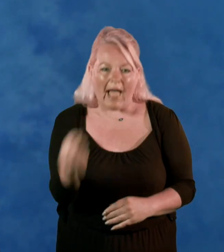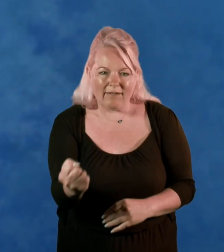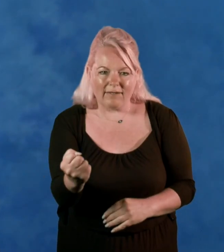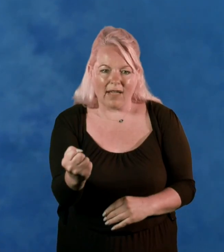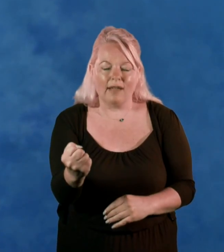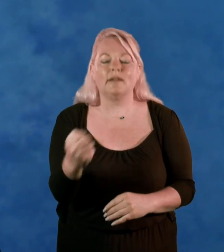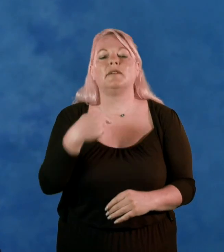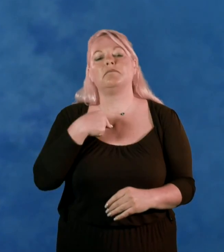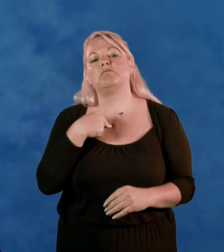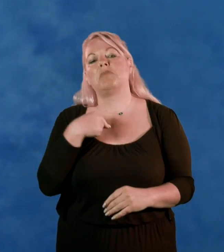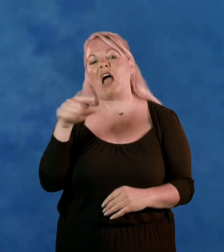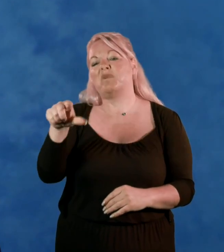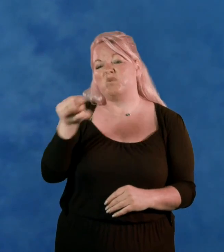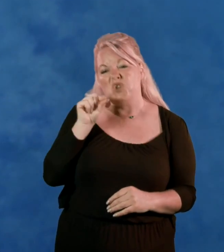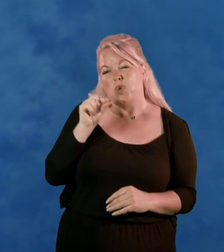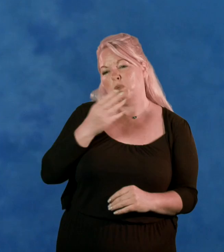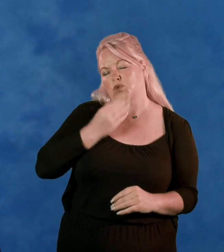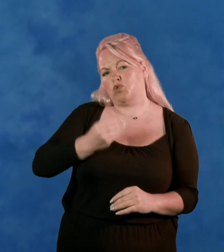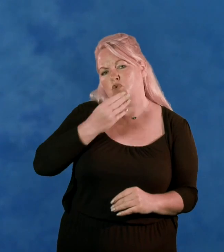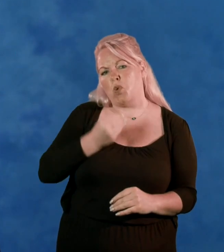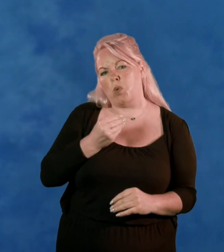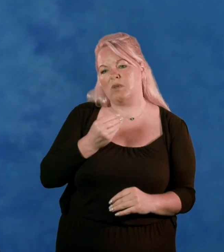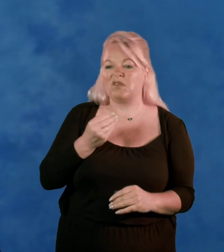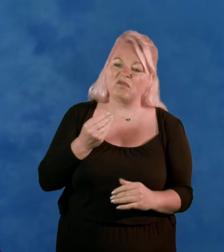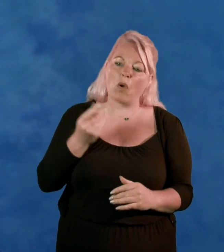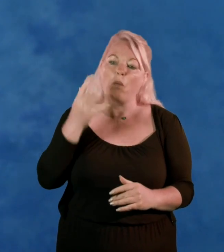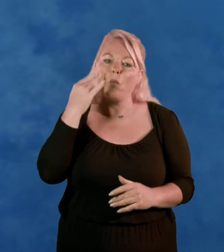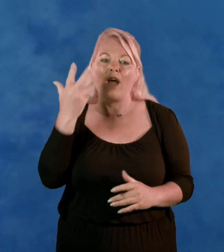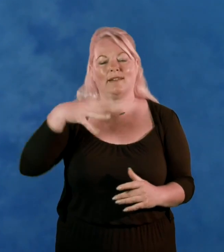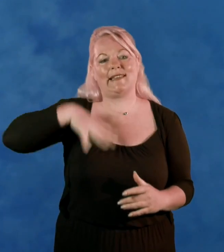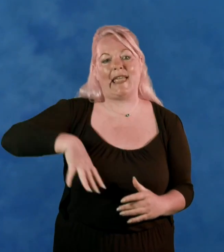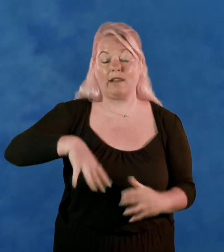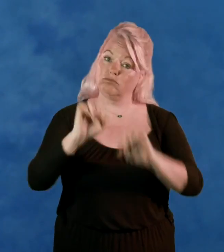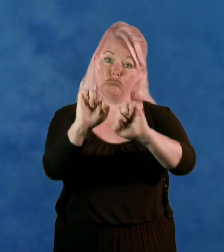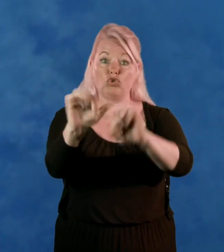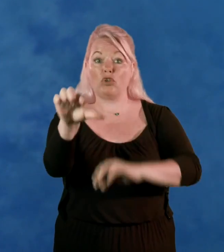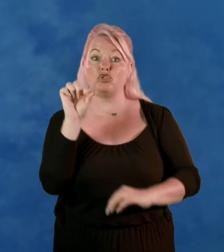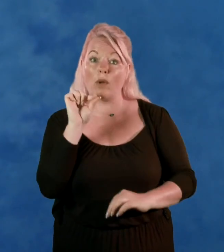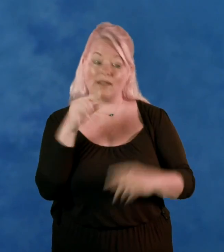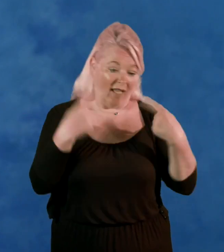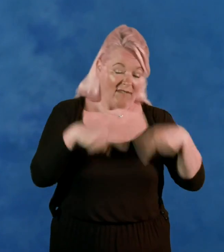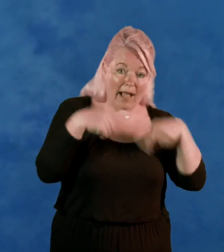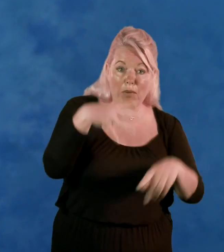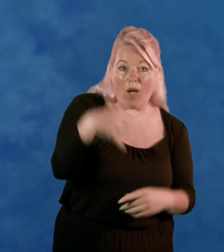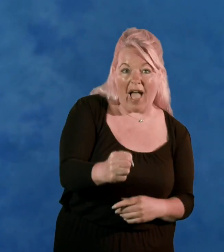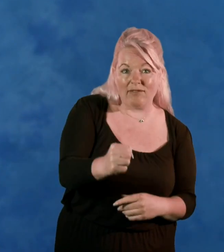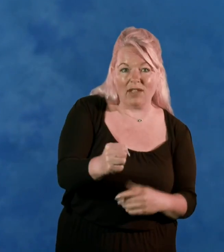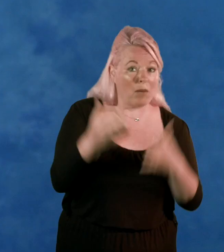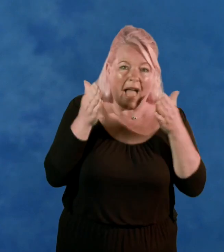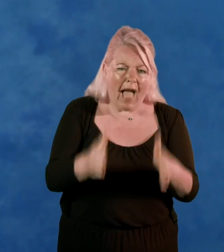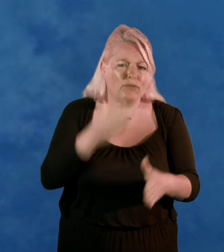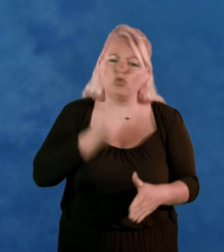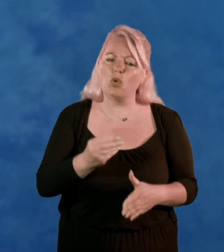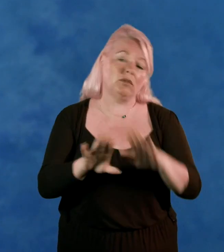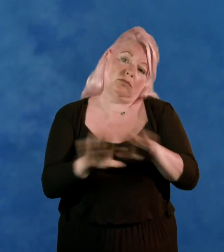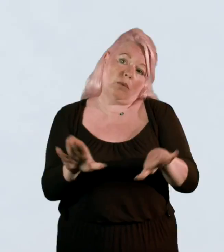situation I choose to use it as and when it's up to you it's there and it is good but you don't have to use it